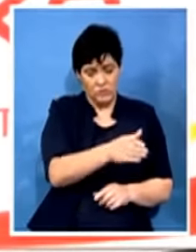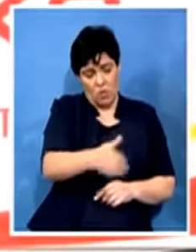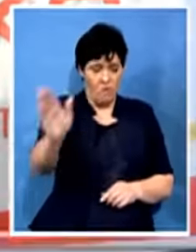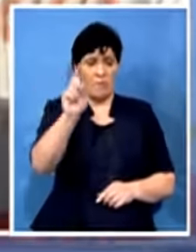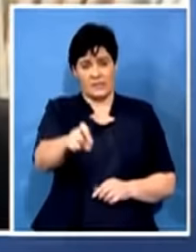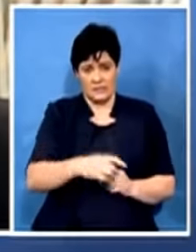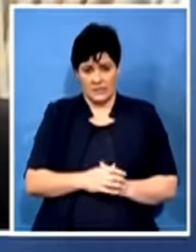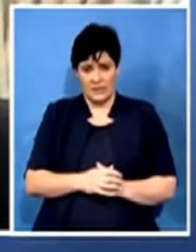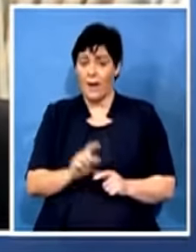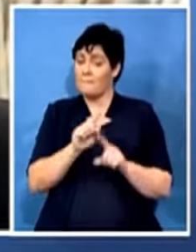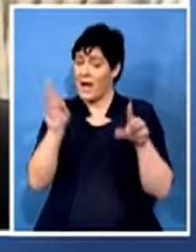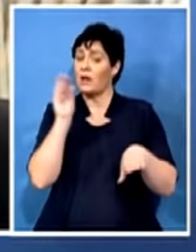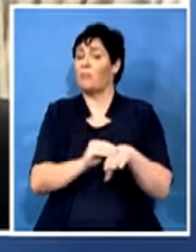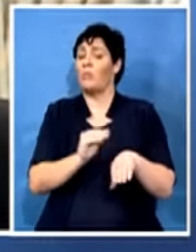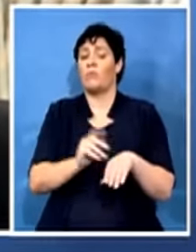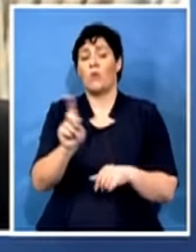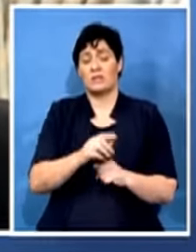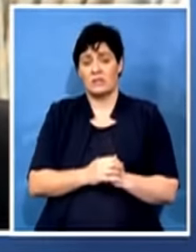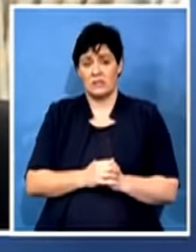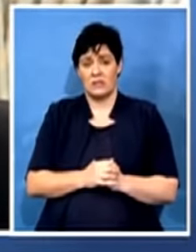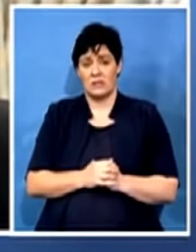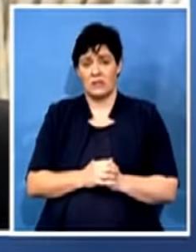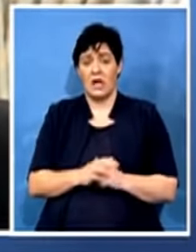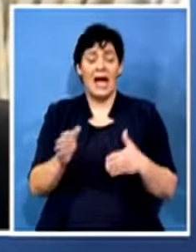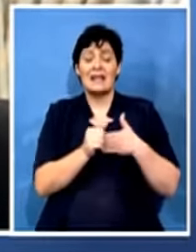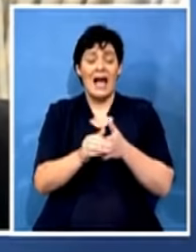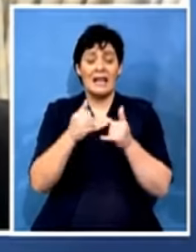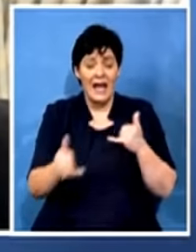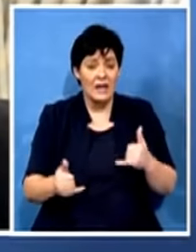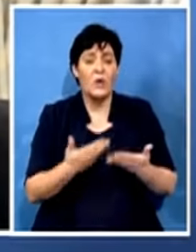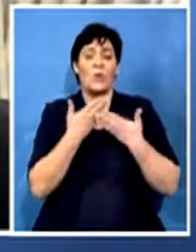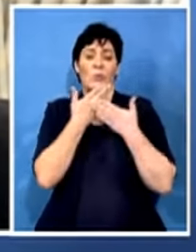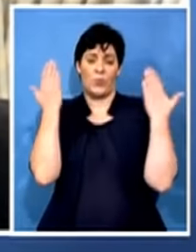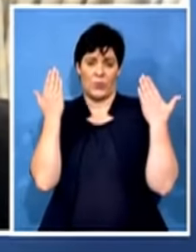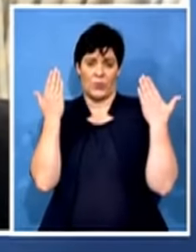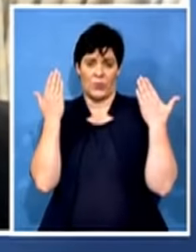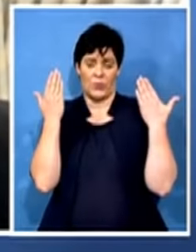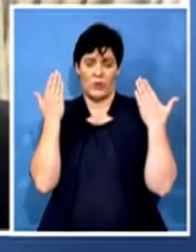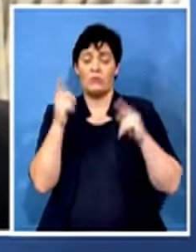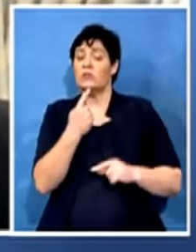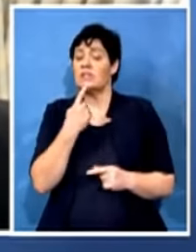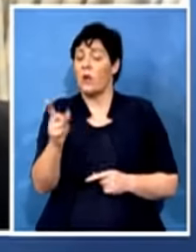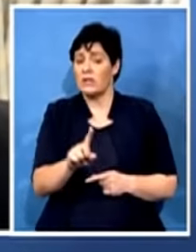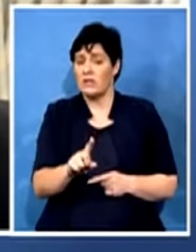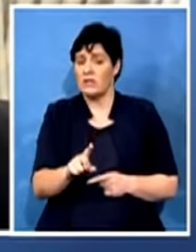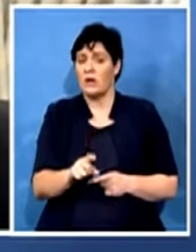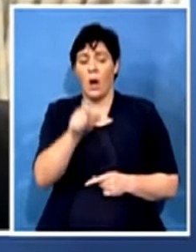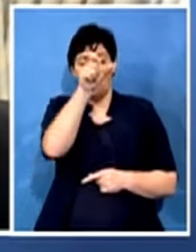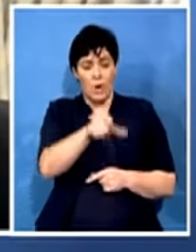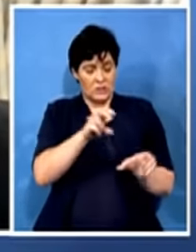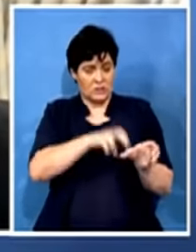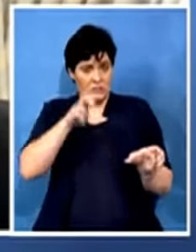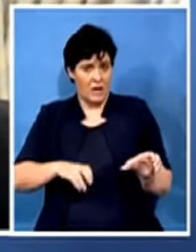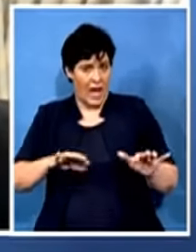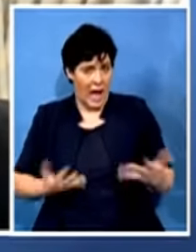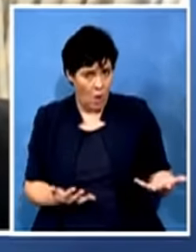There are no guidelines as yet to stipulate how one should step aside and not step aside. Hence, you've seen Michael